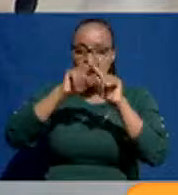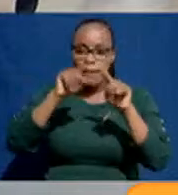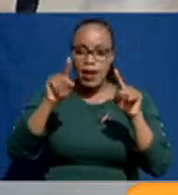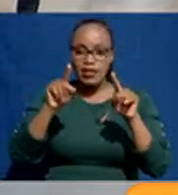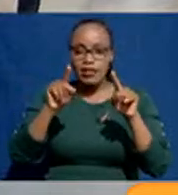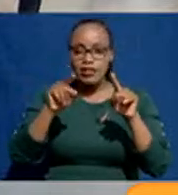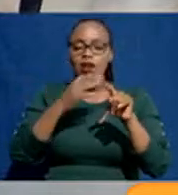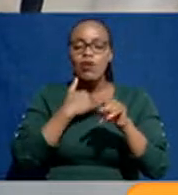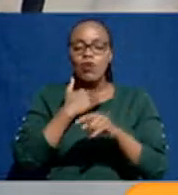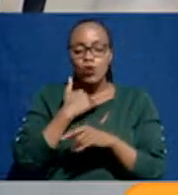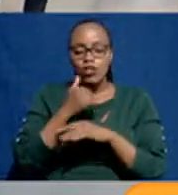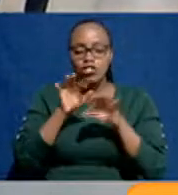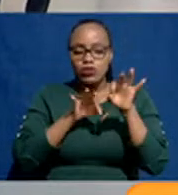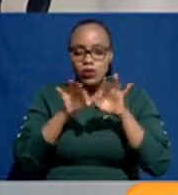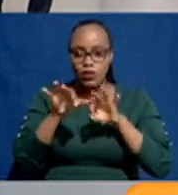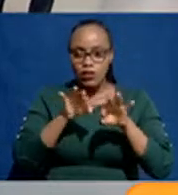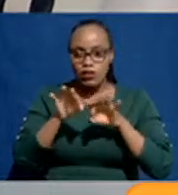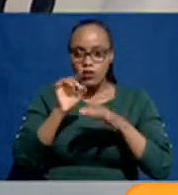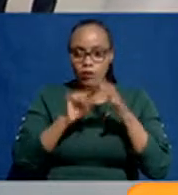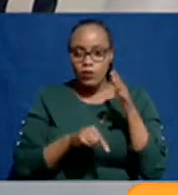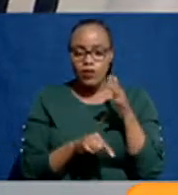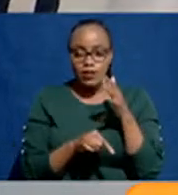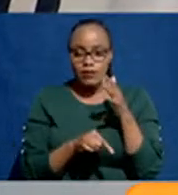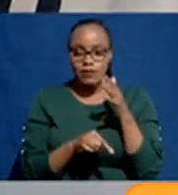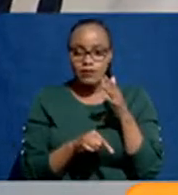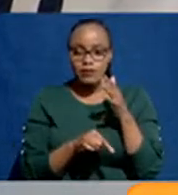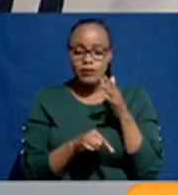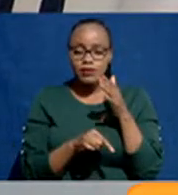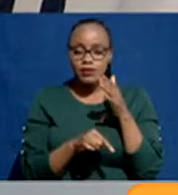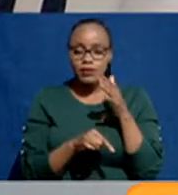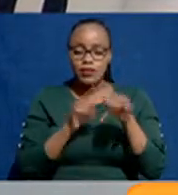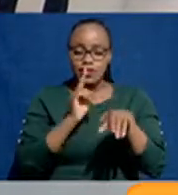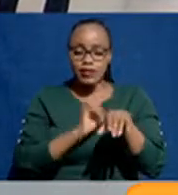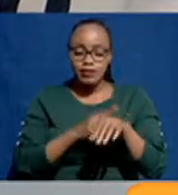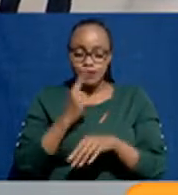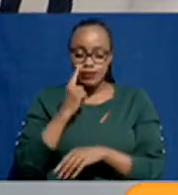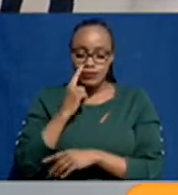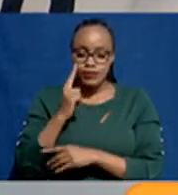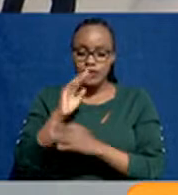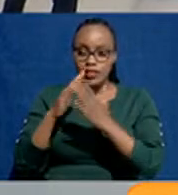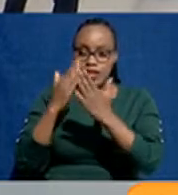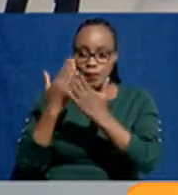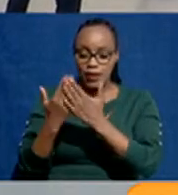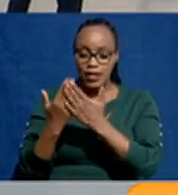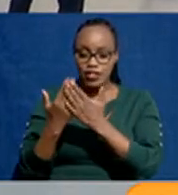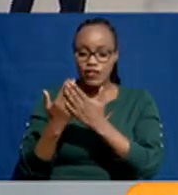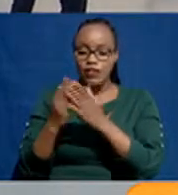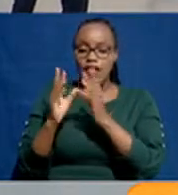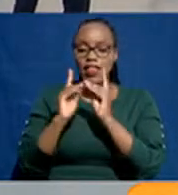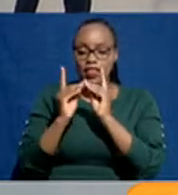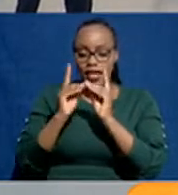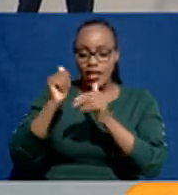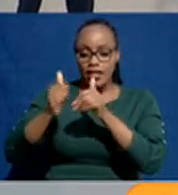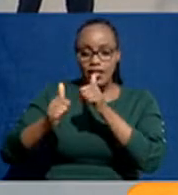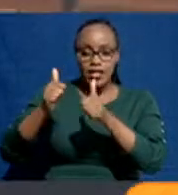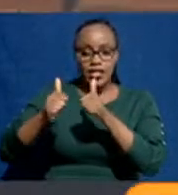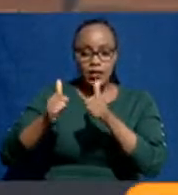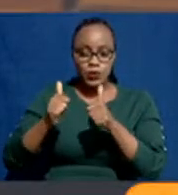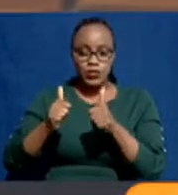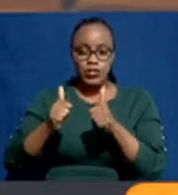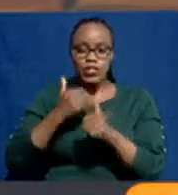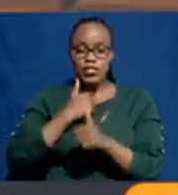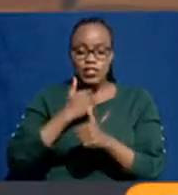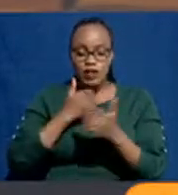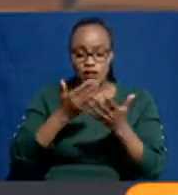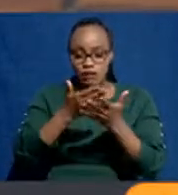Let me just also say that when you look at the applications, you know, the data that was